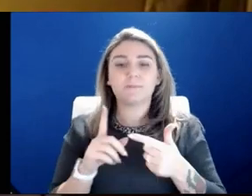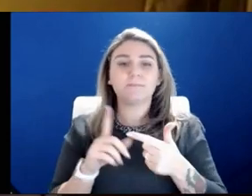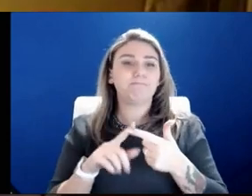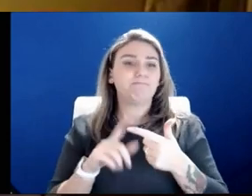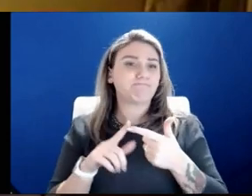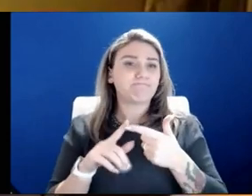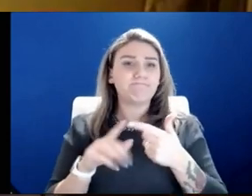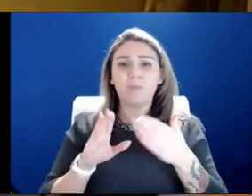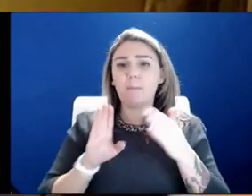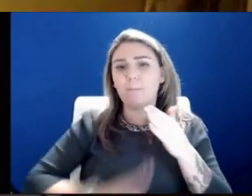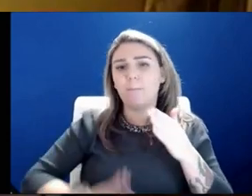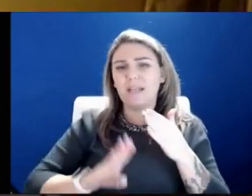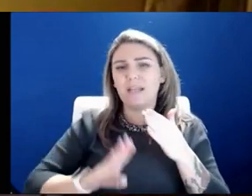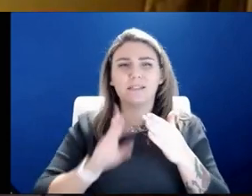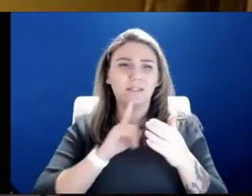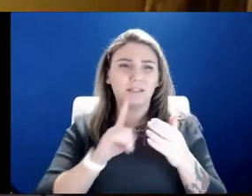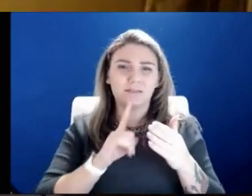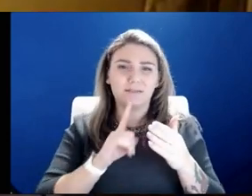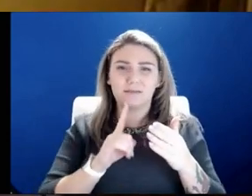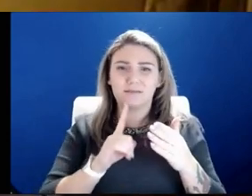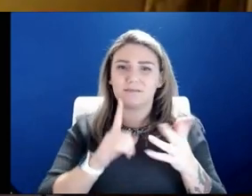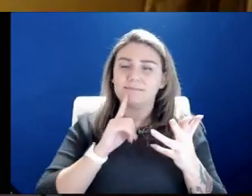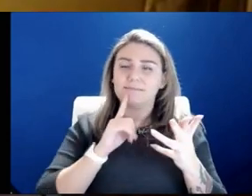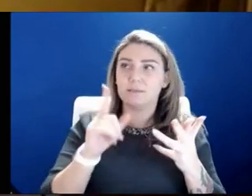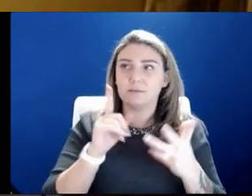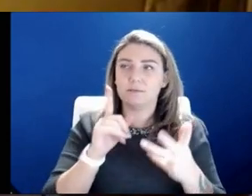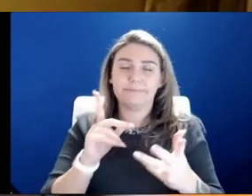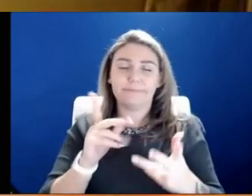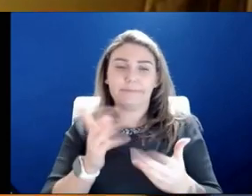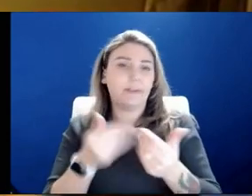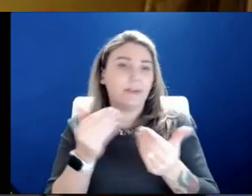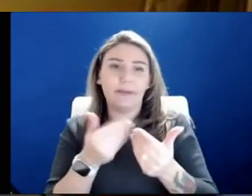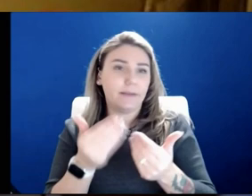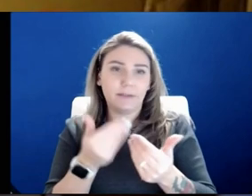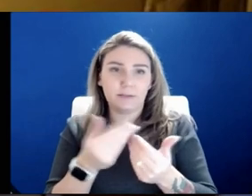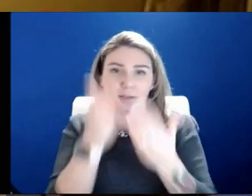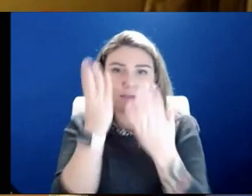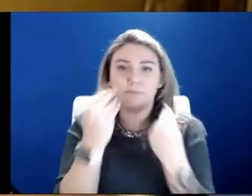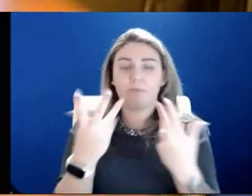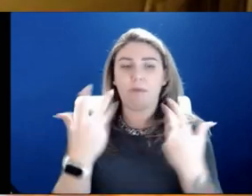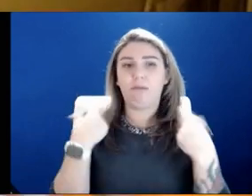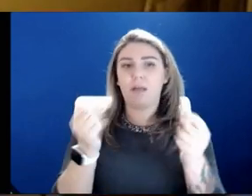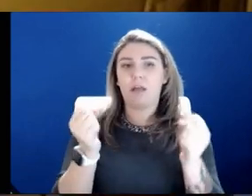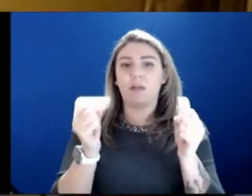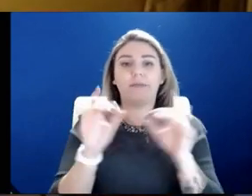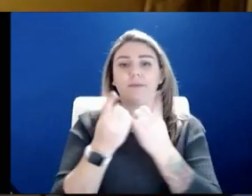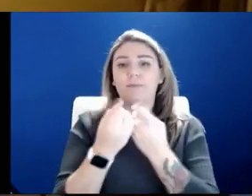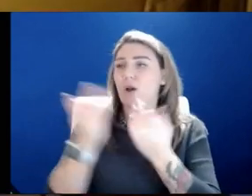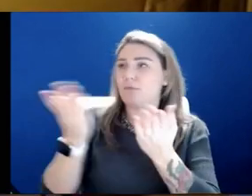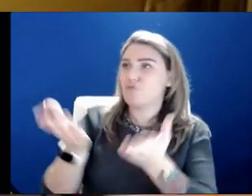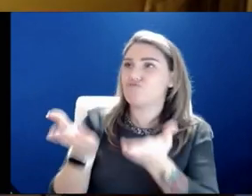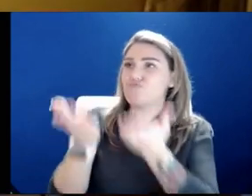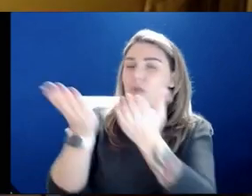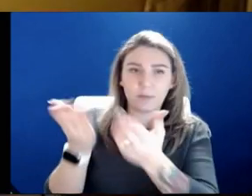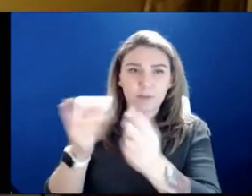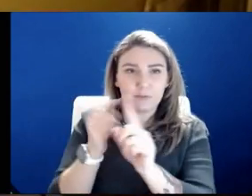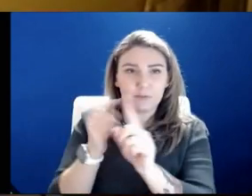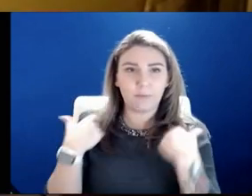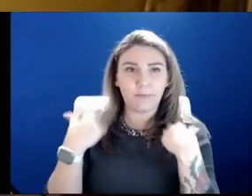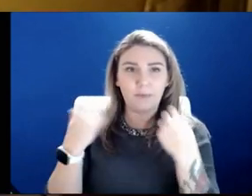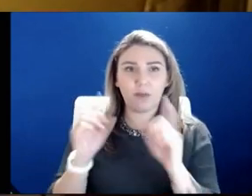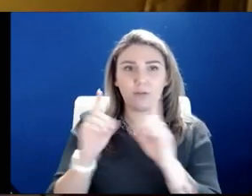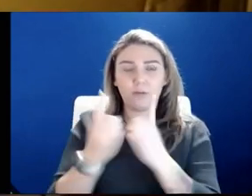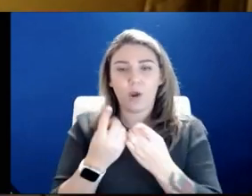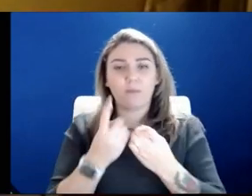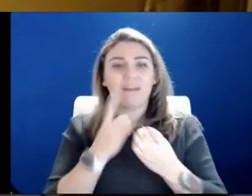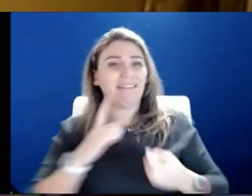information, which usually is a fine level to match from the health department. So you're getting a recommendation from them that goes through the legislative process. There's